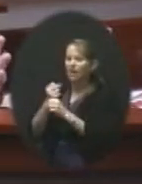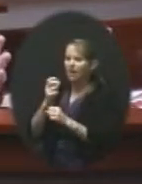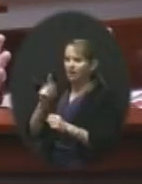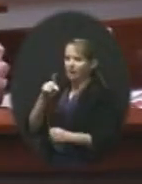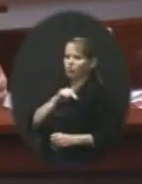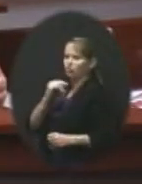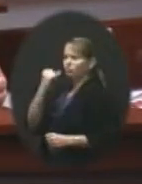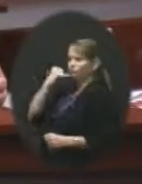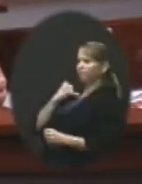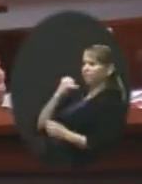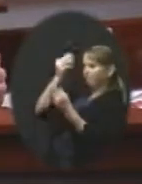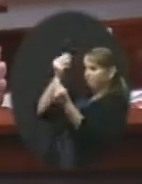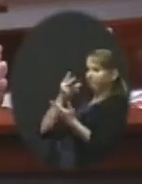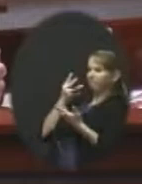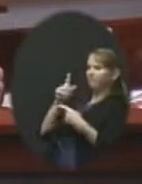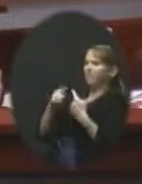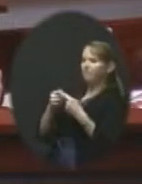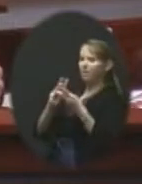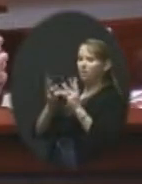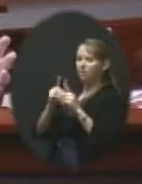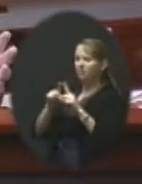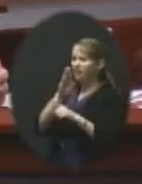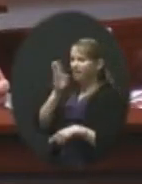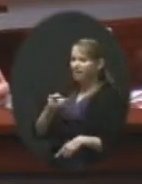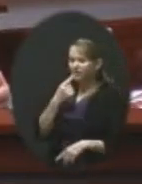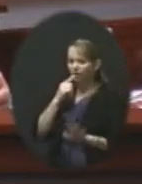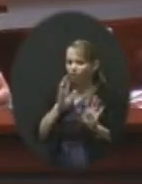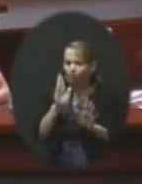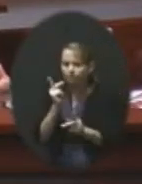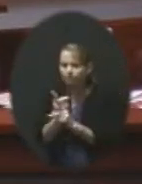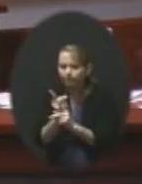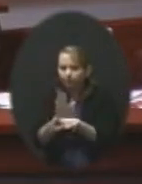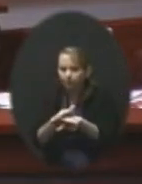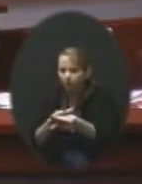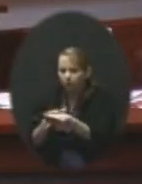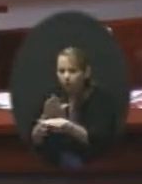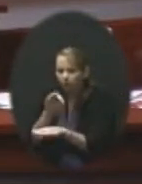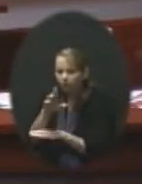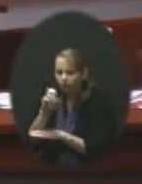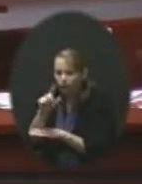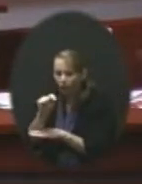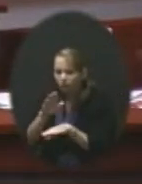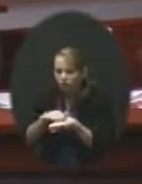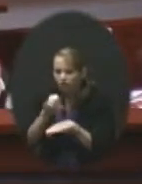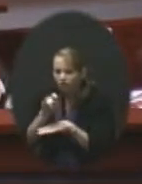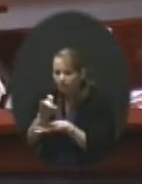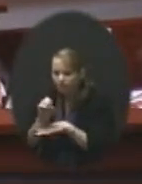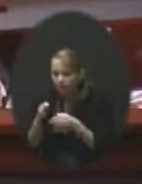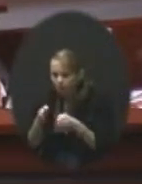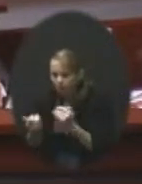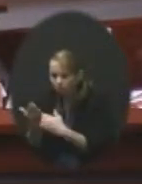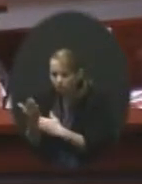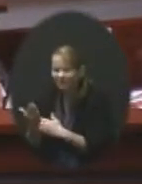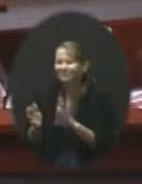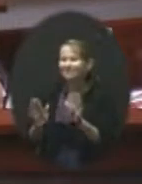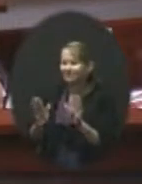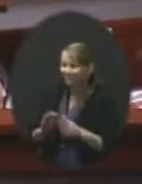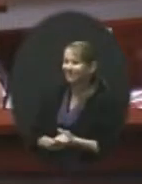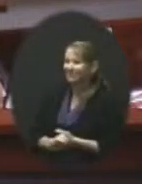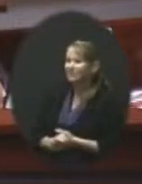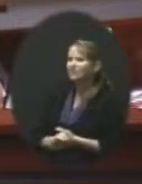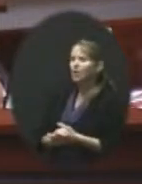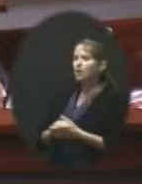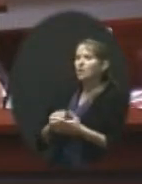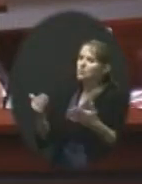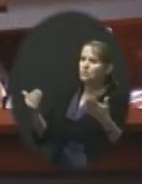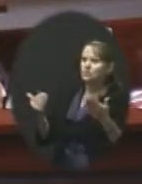latest on the weather. But I've never had one that said be careful about the frost on the sidewalks this morning. Kind of breaking news, something that we'll be